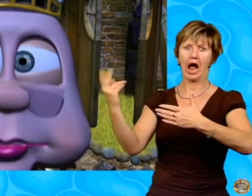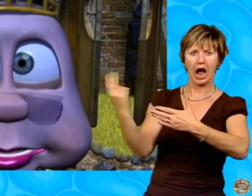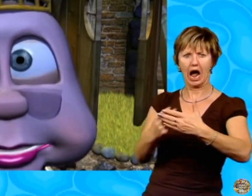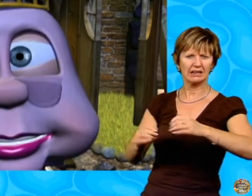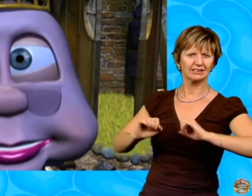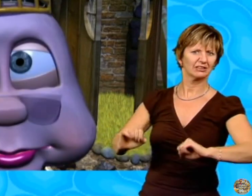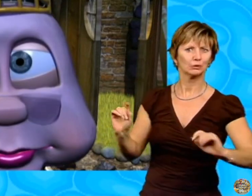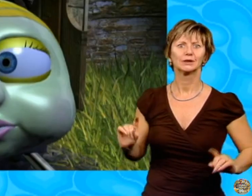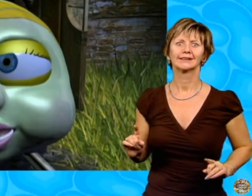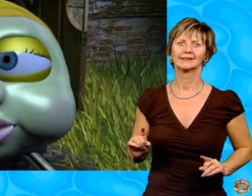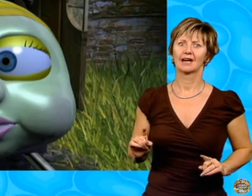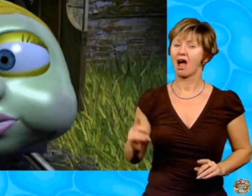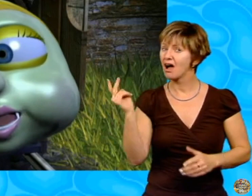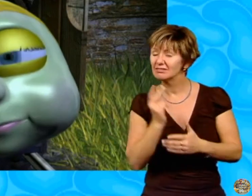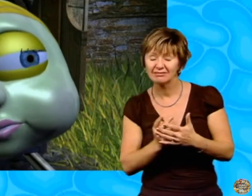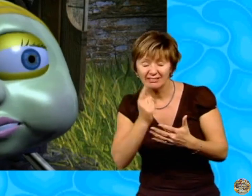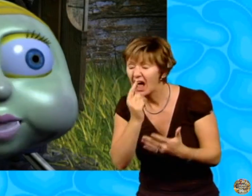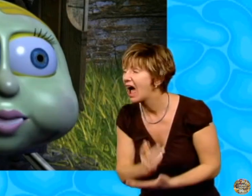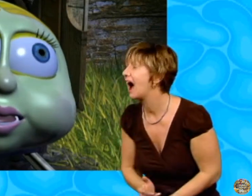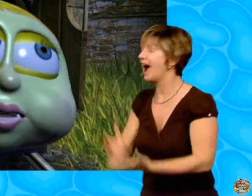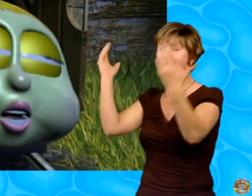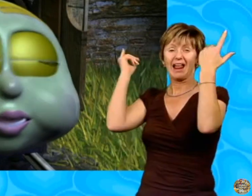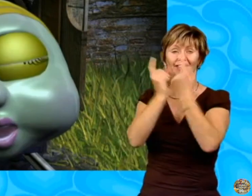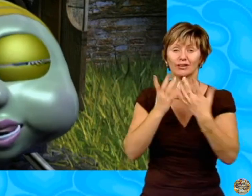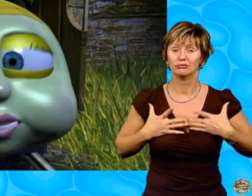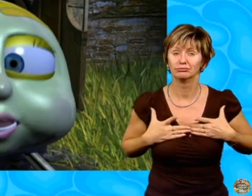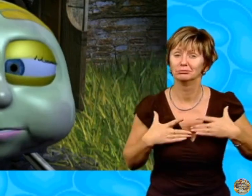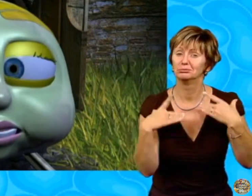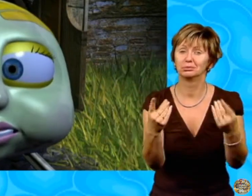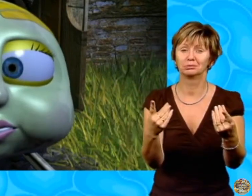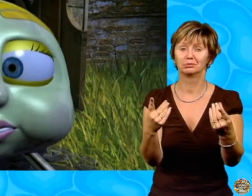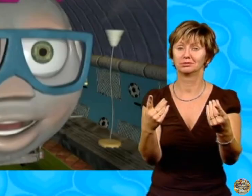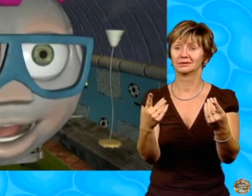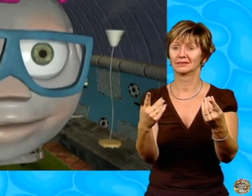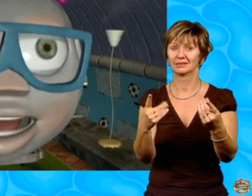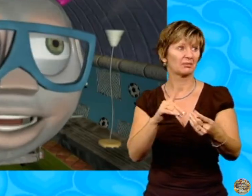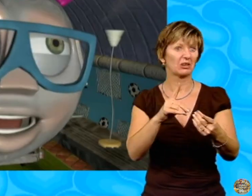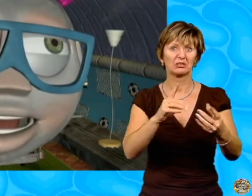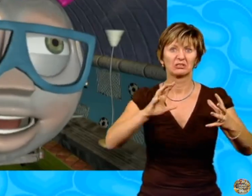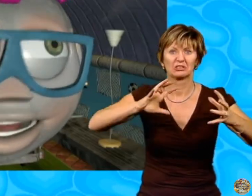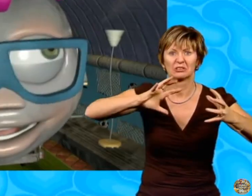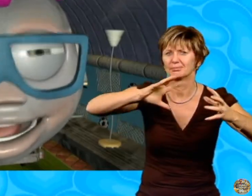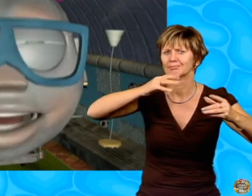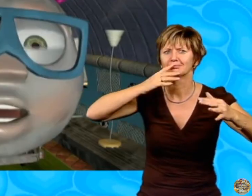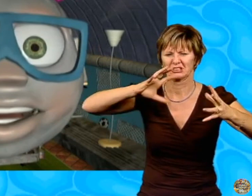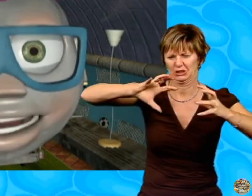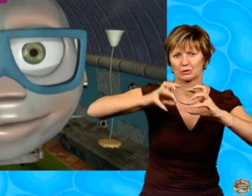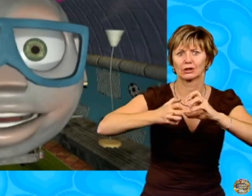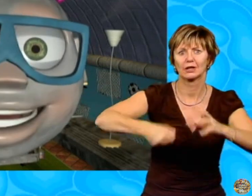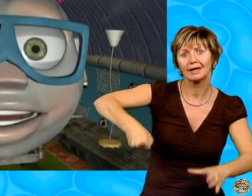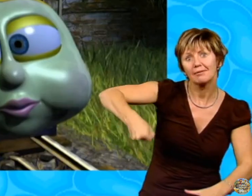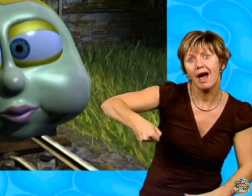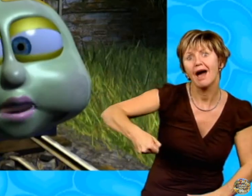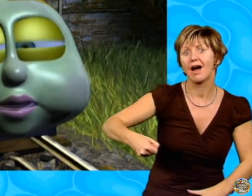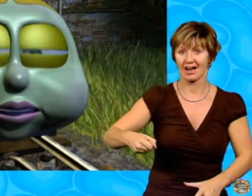art is. Art can be anything you want it to be. What about, er, a squashed